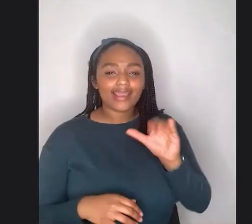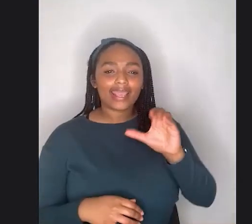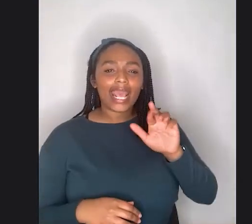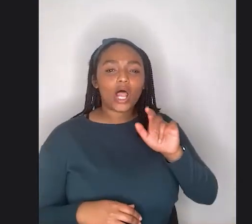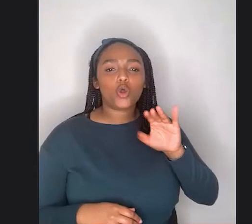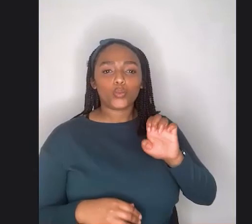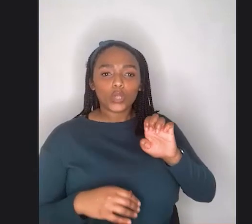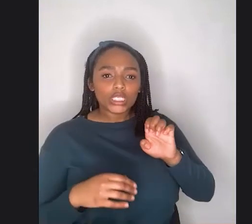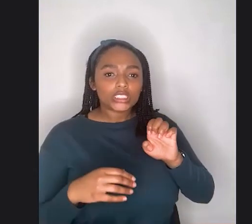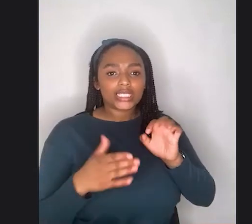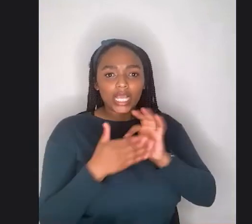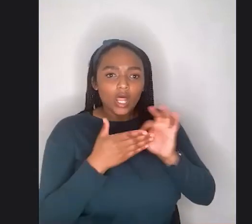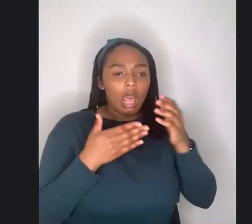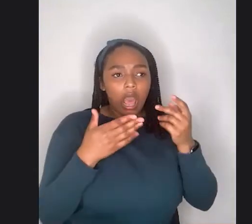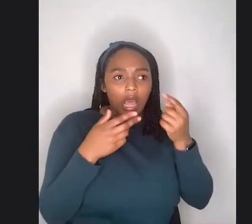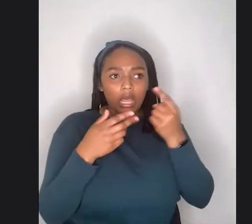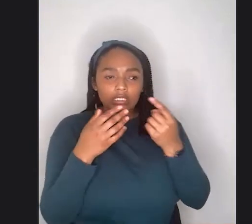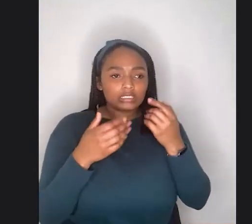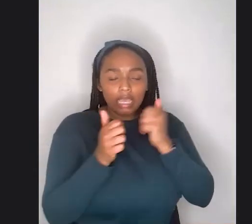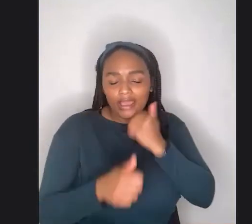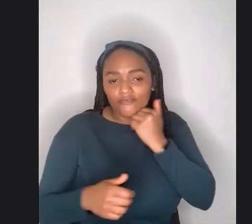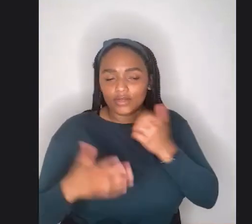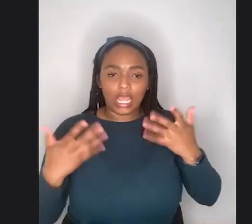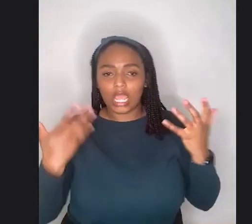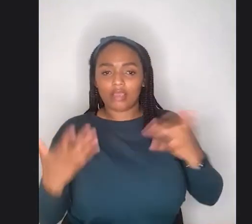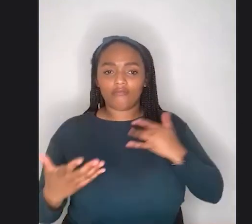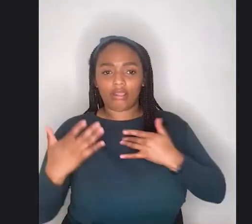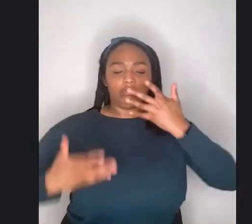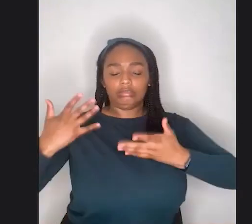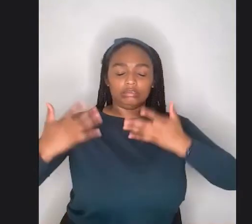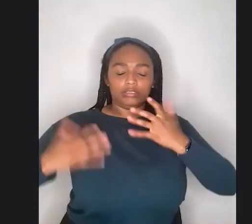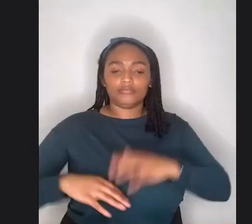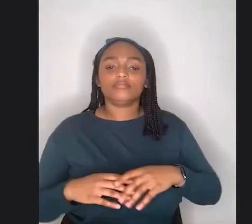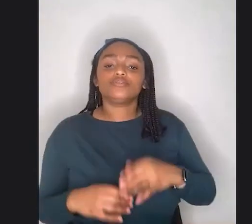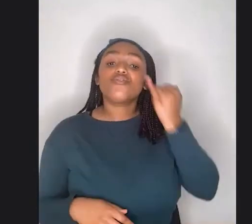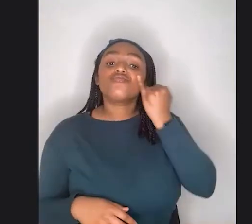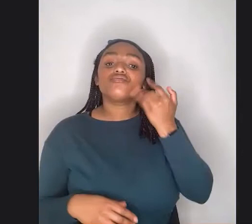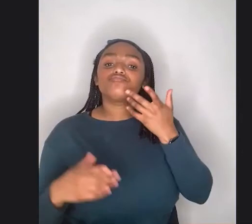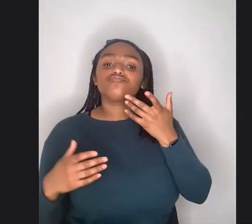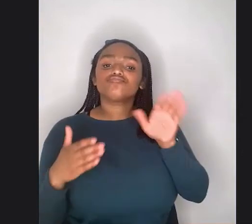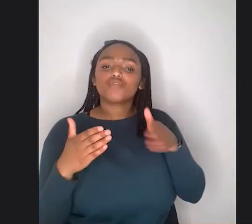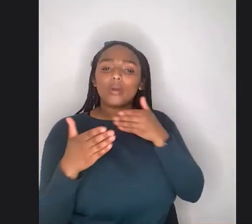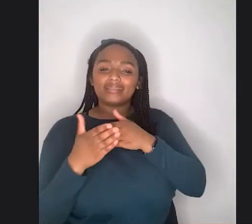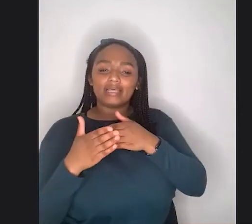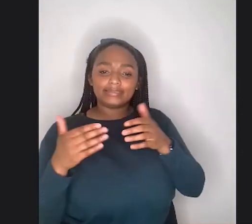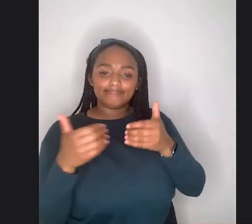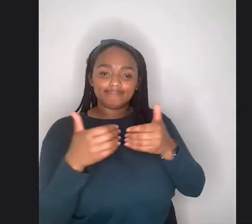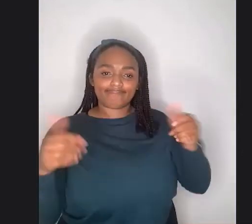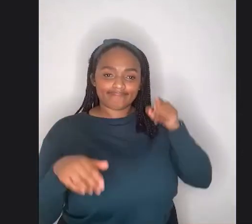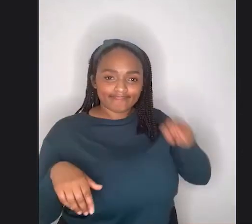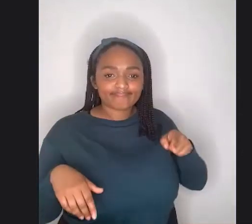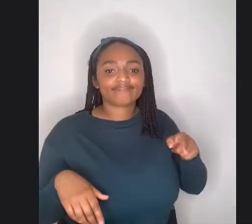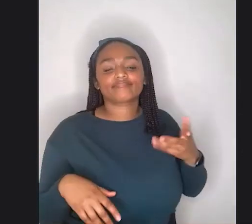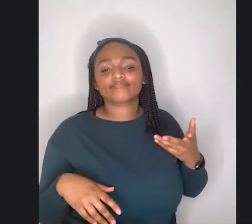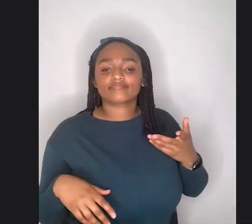deficits and all of that stuff. So I think if you make a really conscious effort, um, you know, despite having, you know,